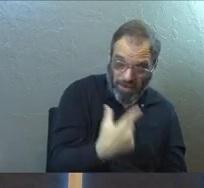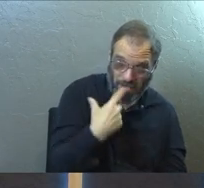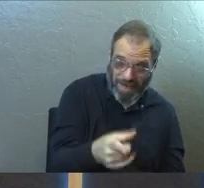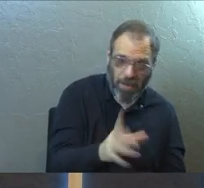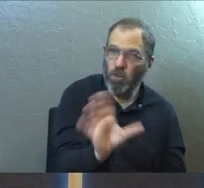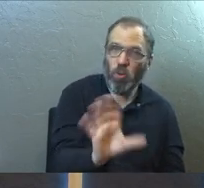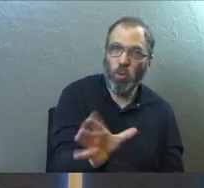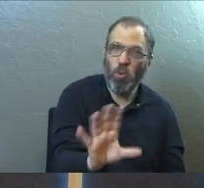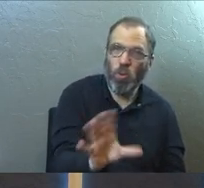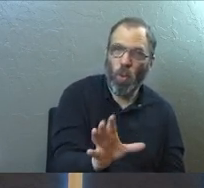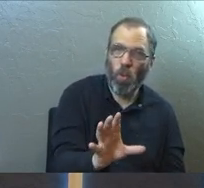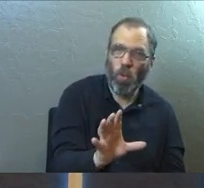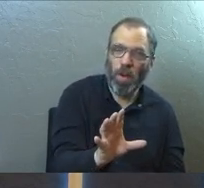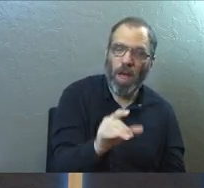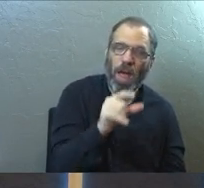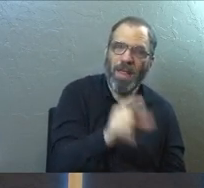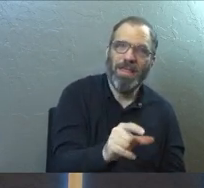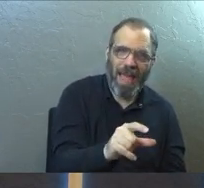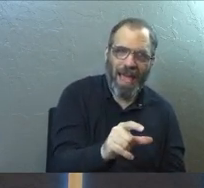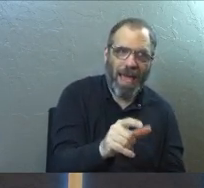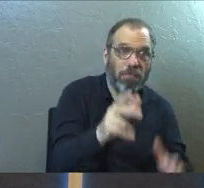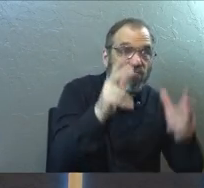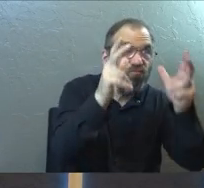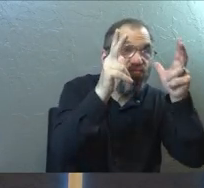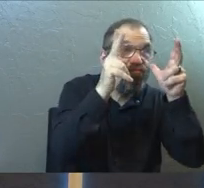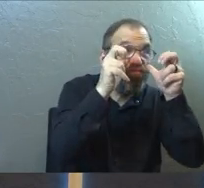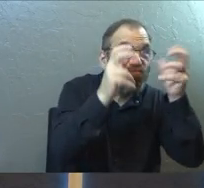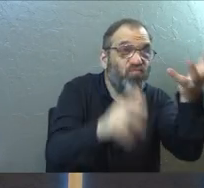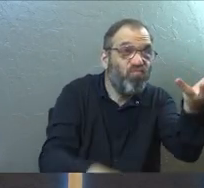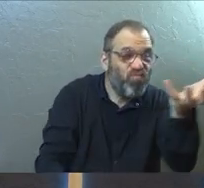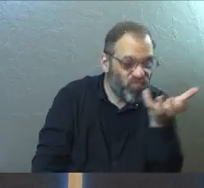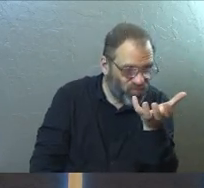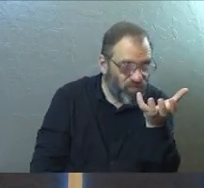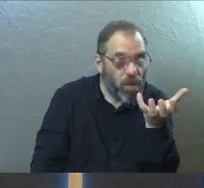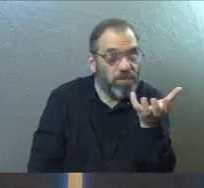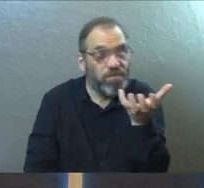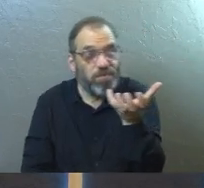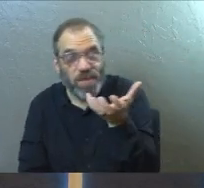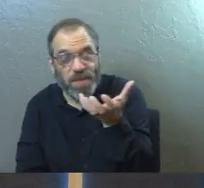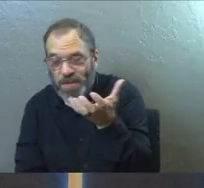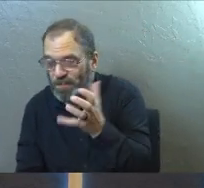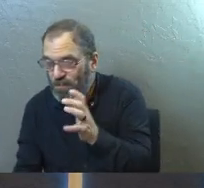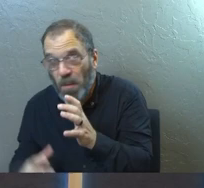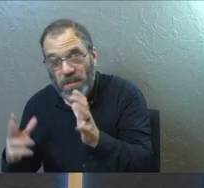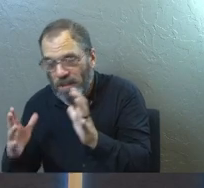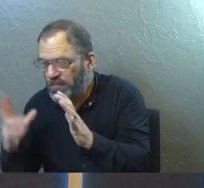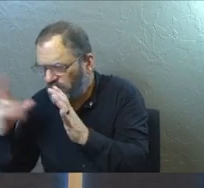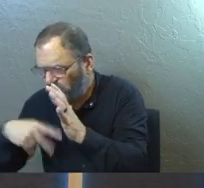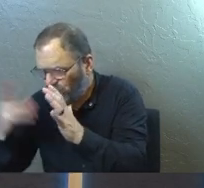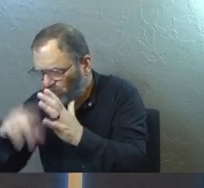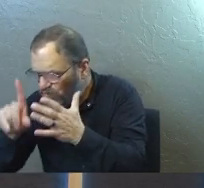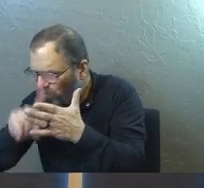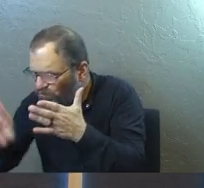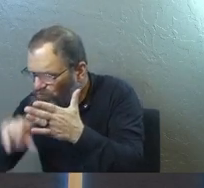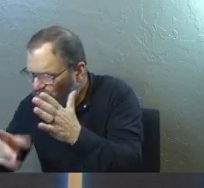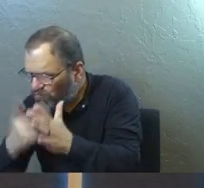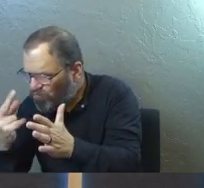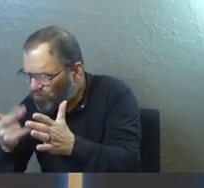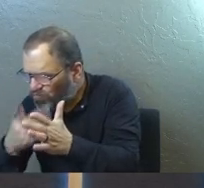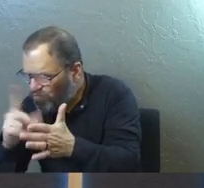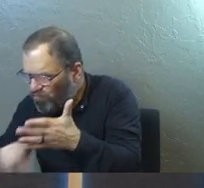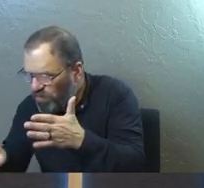pastor said it. They took things that the pastor said, and then they opened up their own Bible and double-checked.